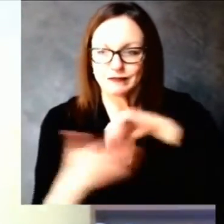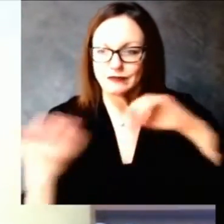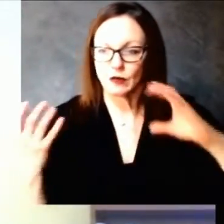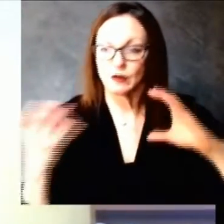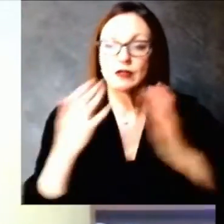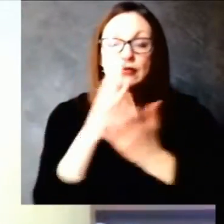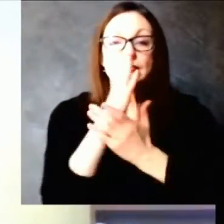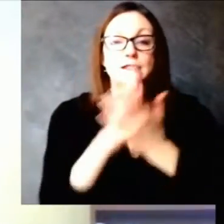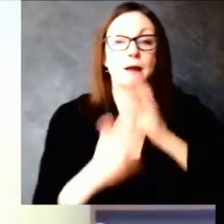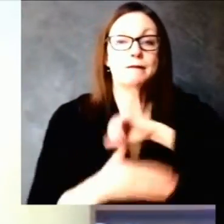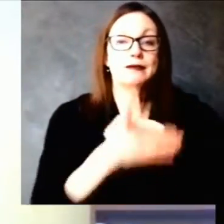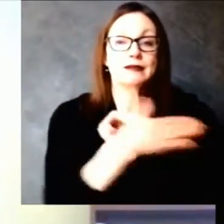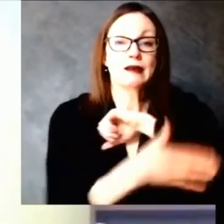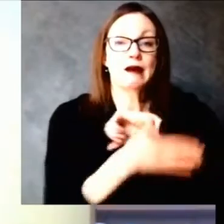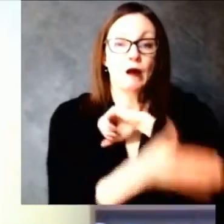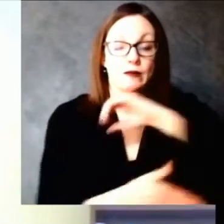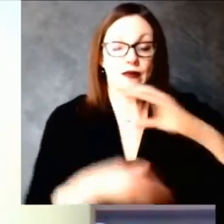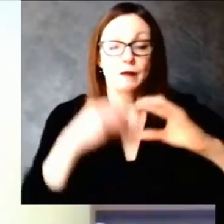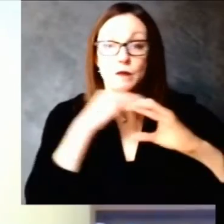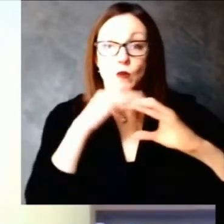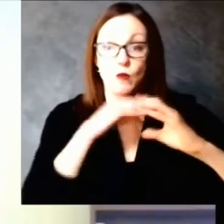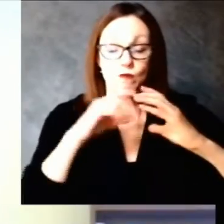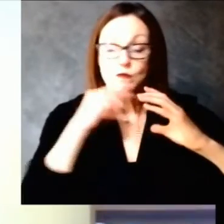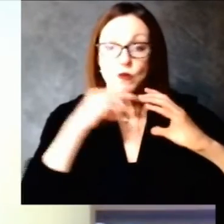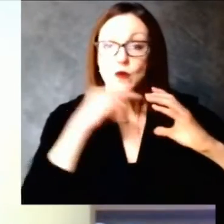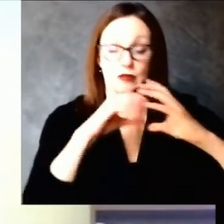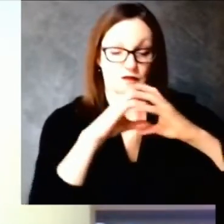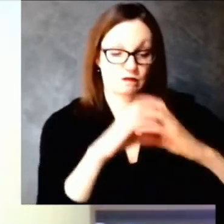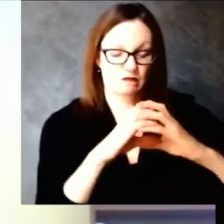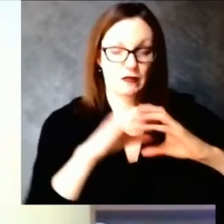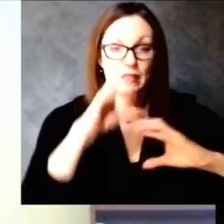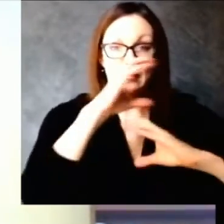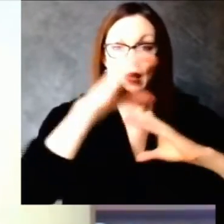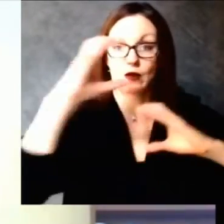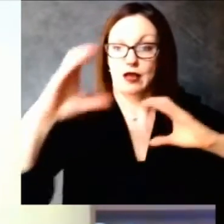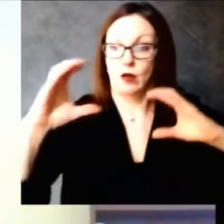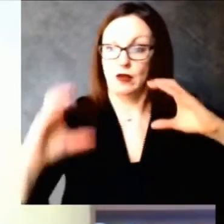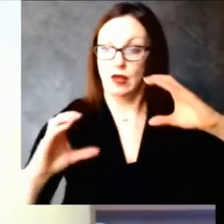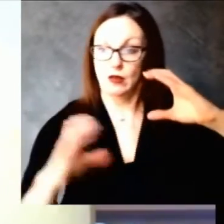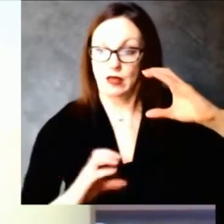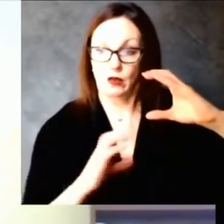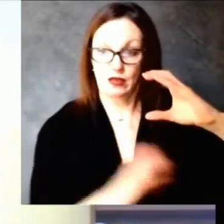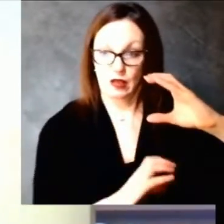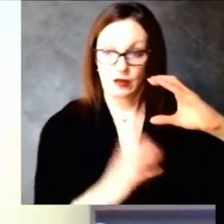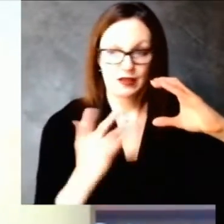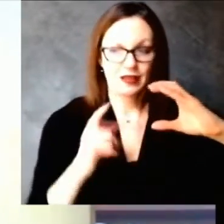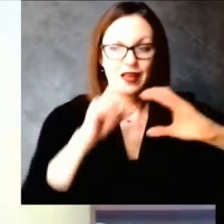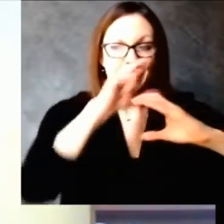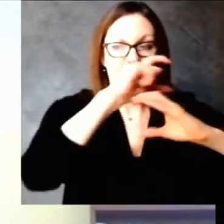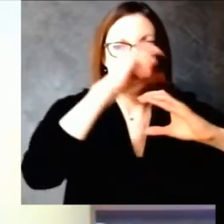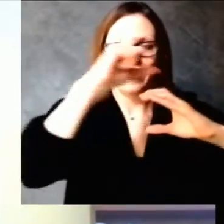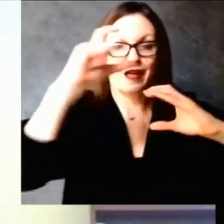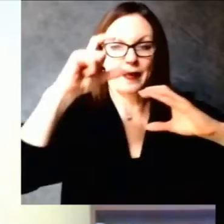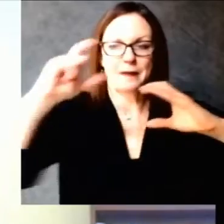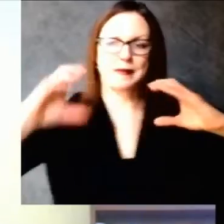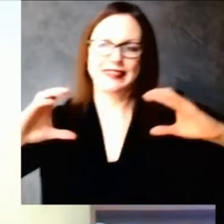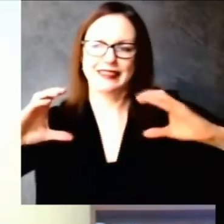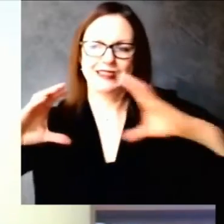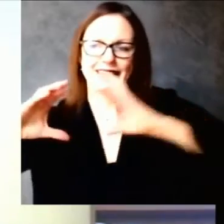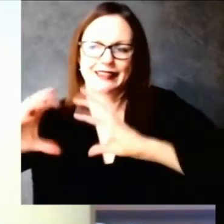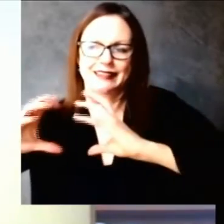they might live in waukesha county or ozaki or washington or racine and you know when you look at dane county it's much bigger